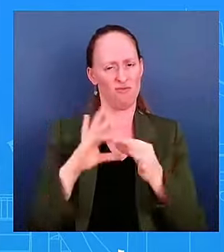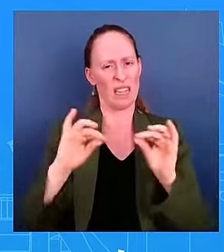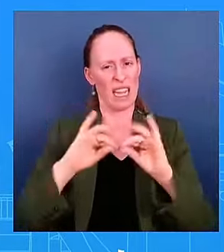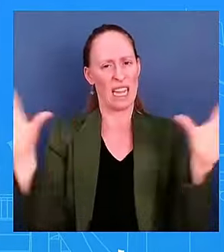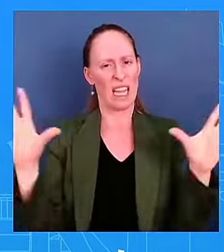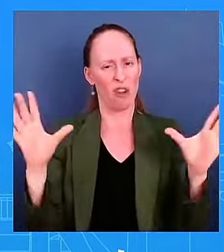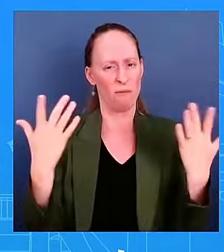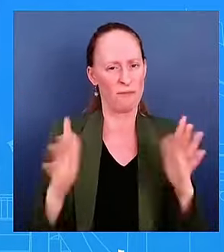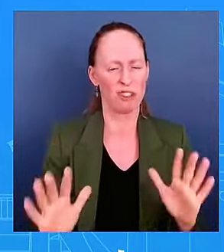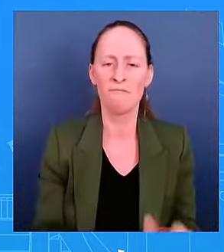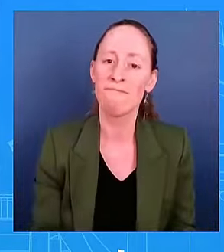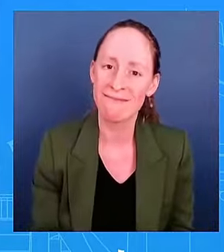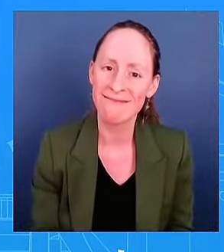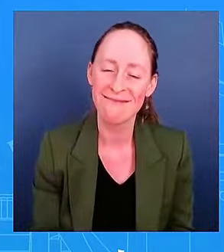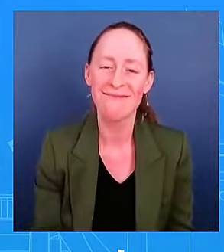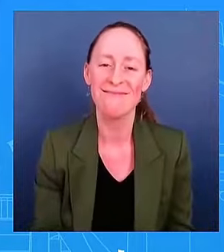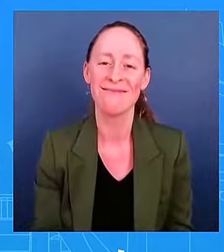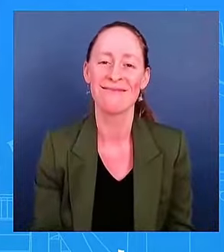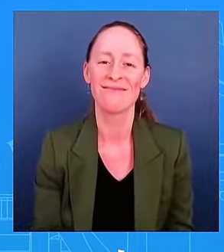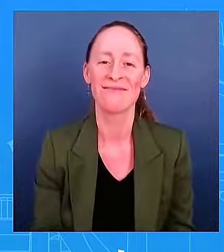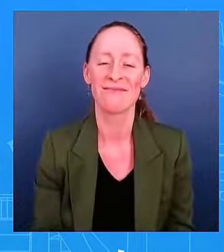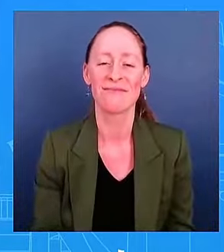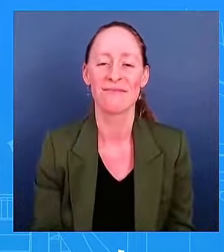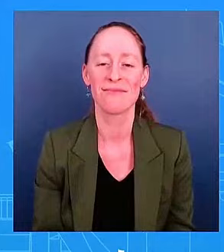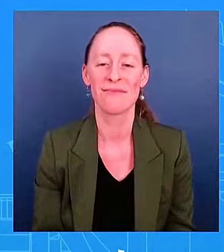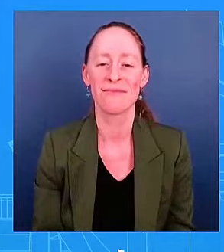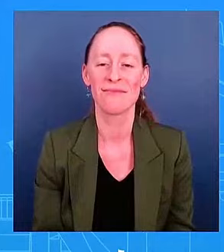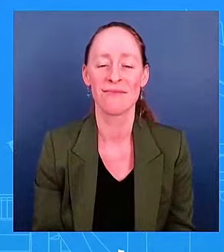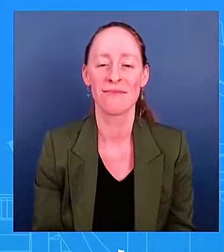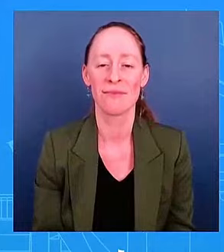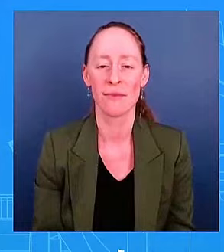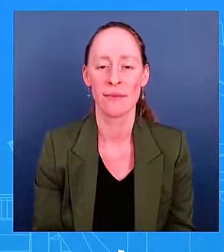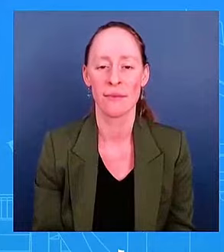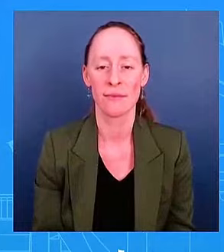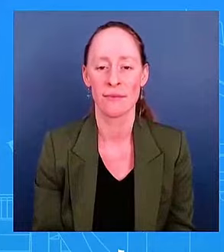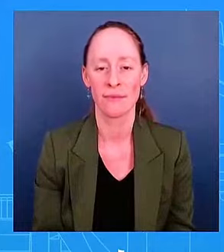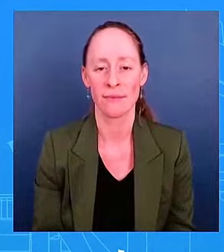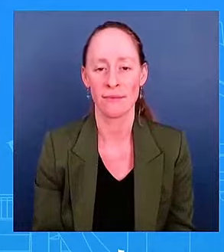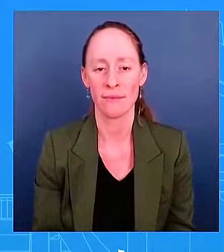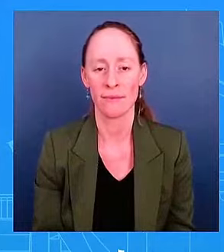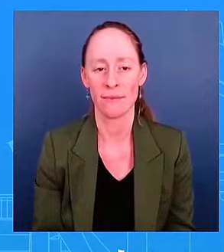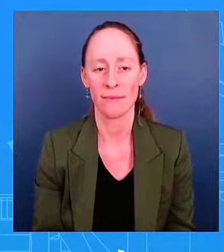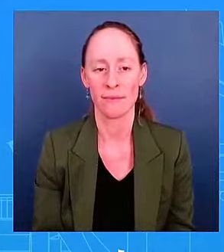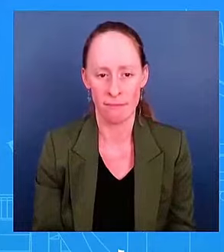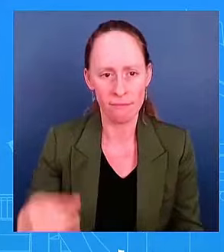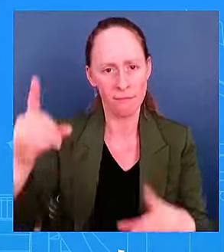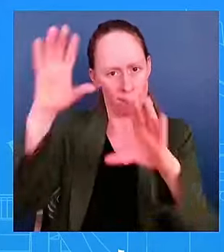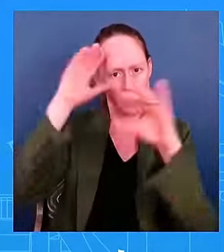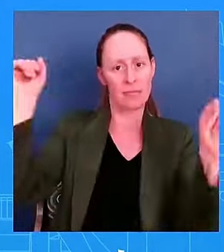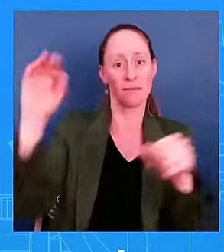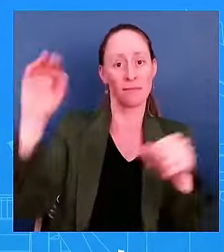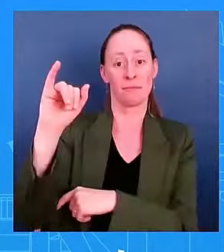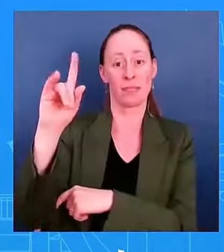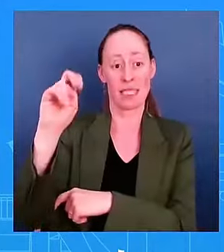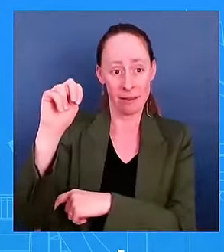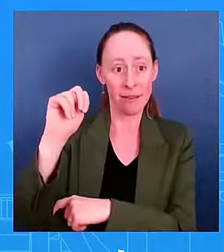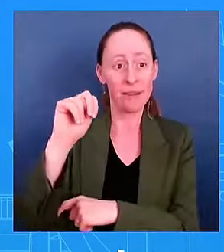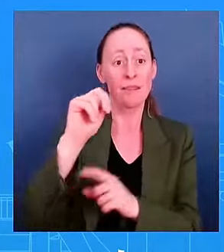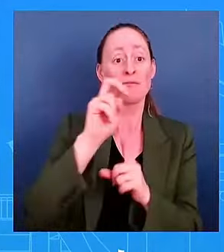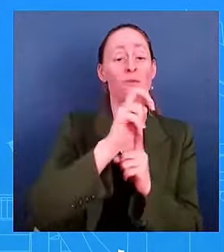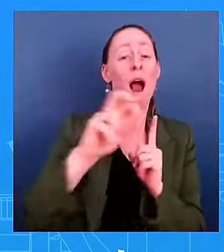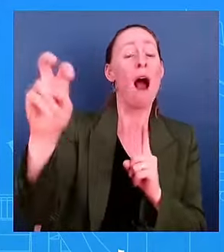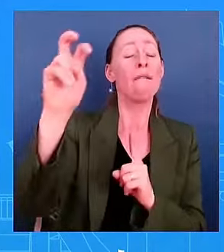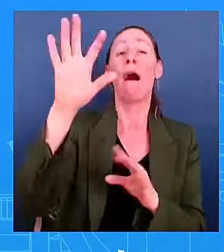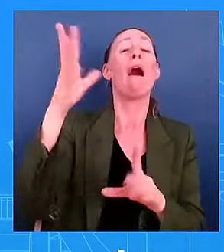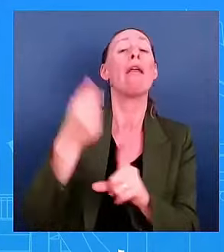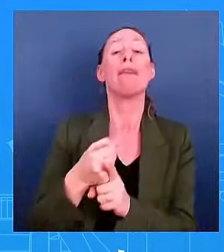you mentioned that President Biden got the cold because of traveling. So this cold is directly tied to him traveling, or is it just that